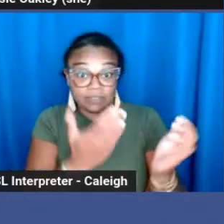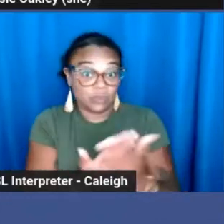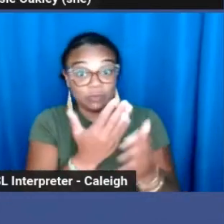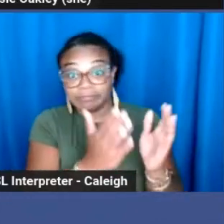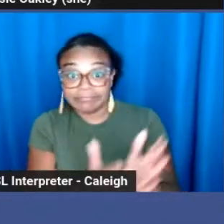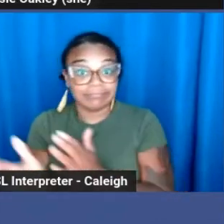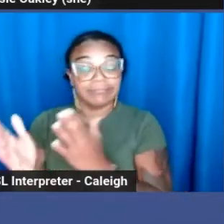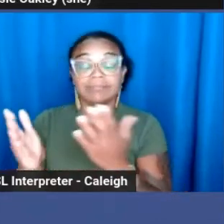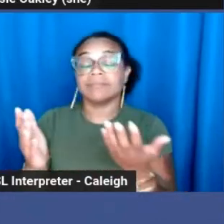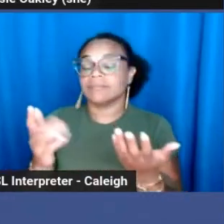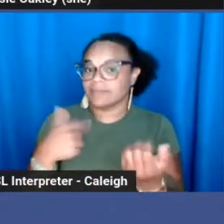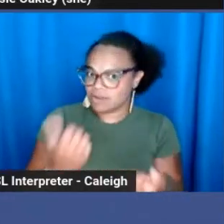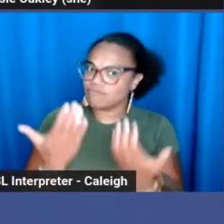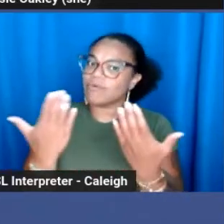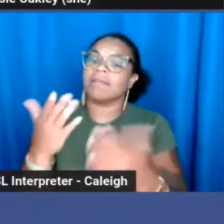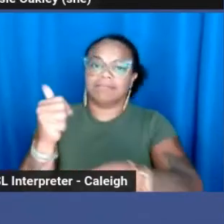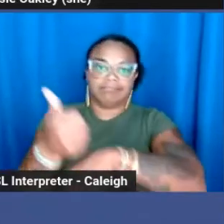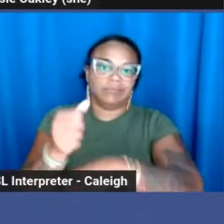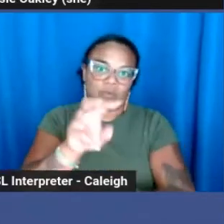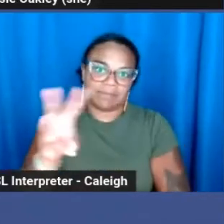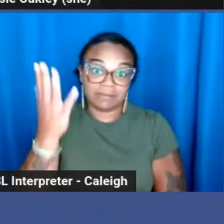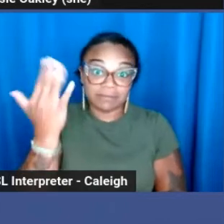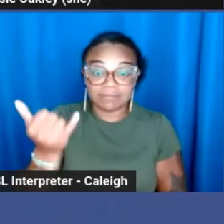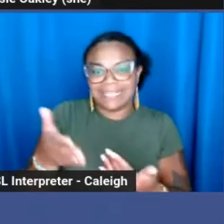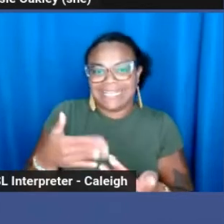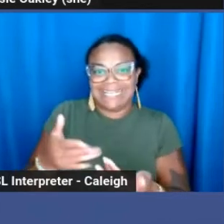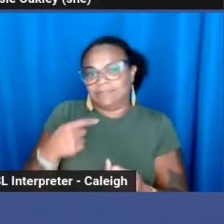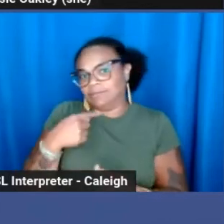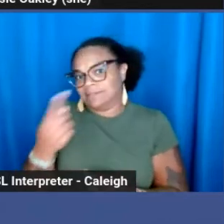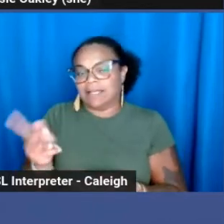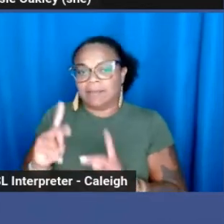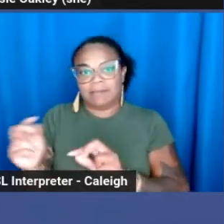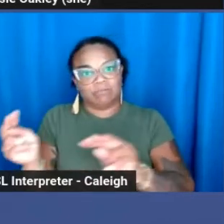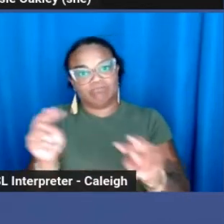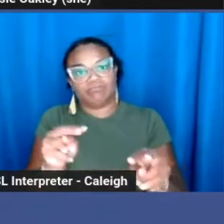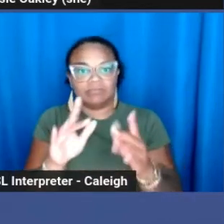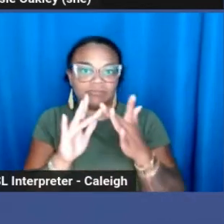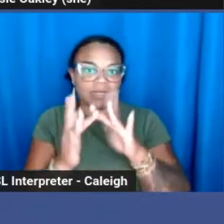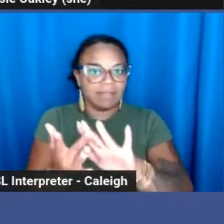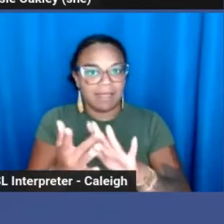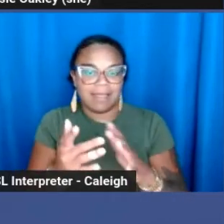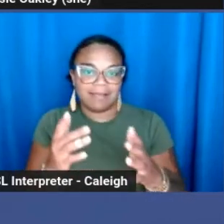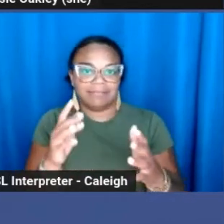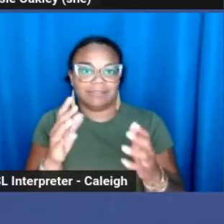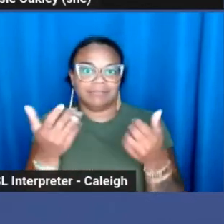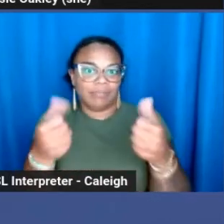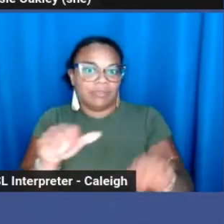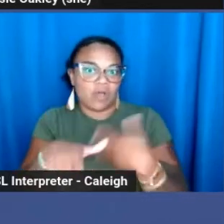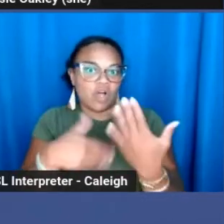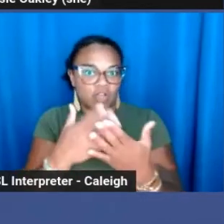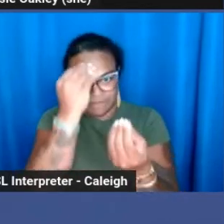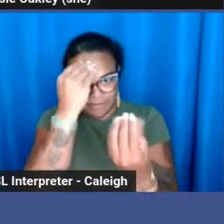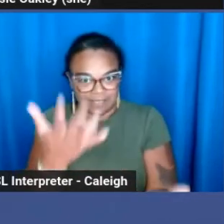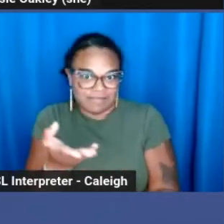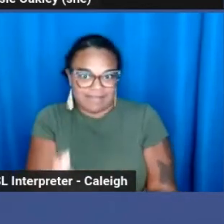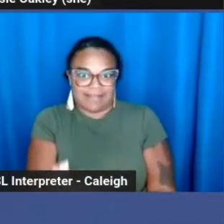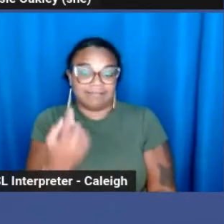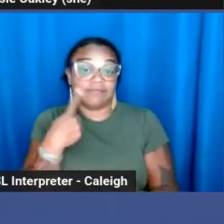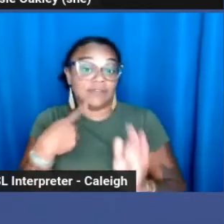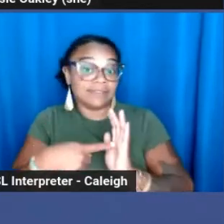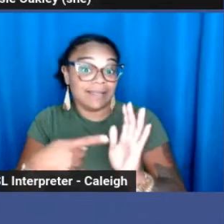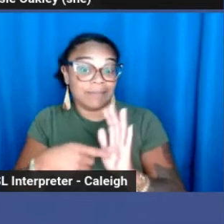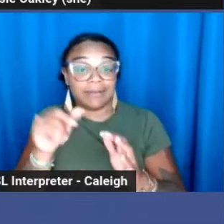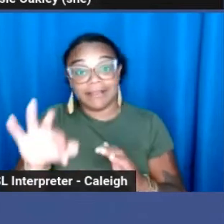it's much easier to point people to a central place with public information. If, for example, the ordinance text gets